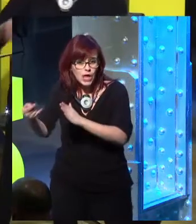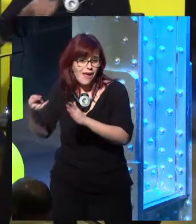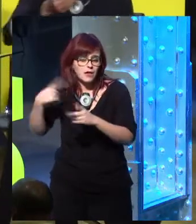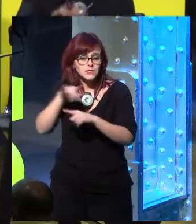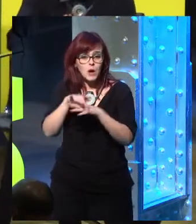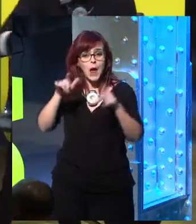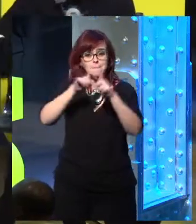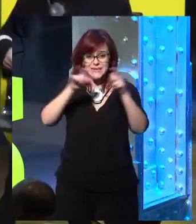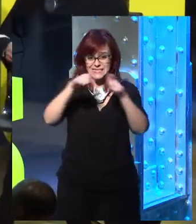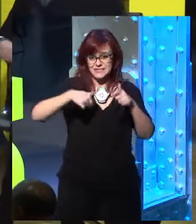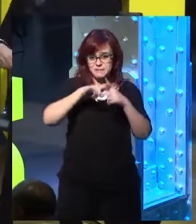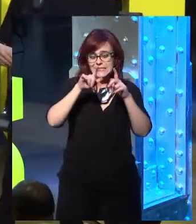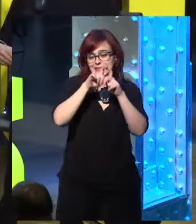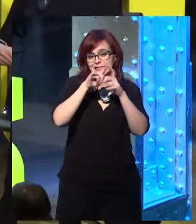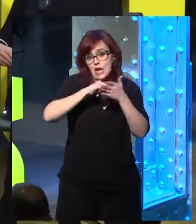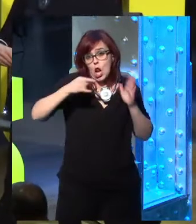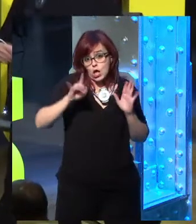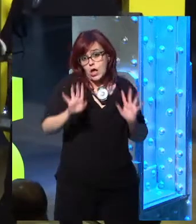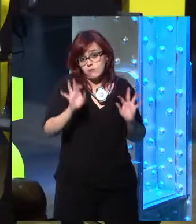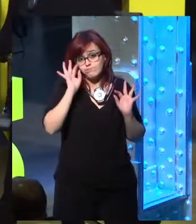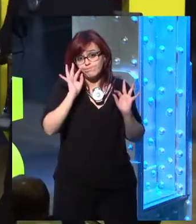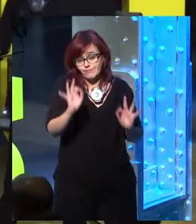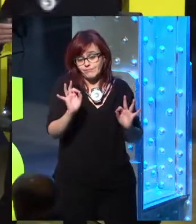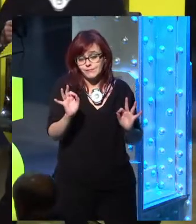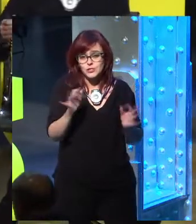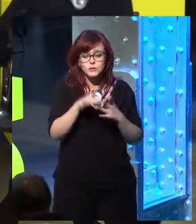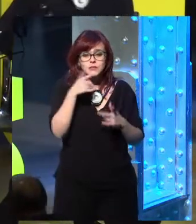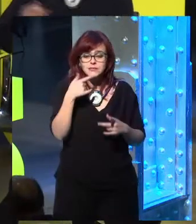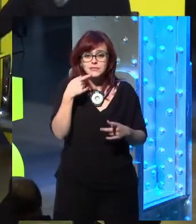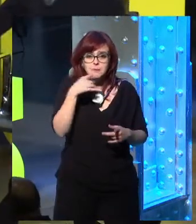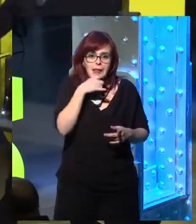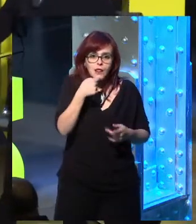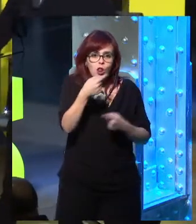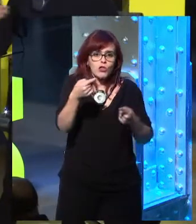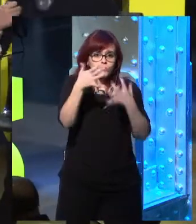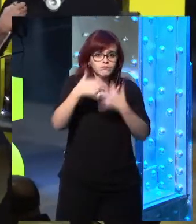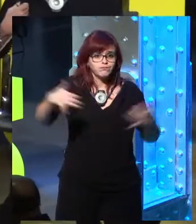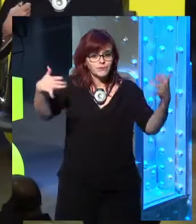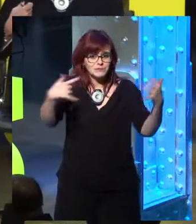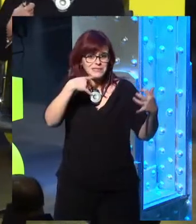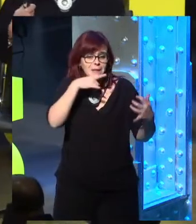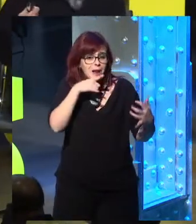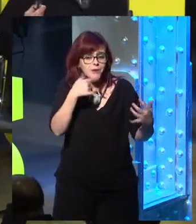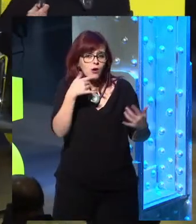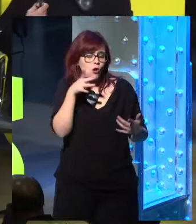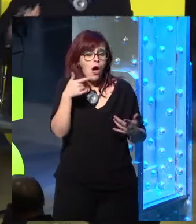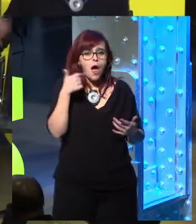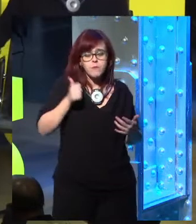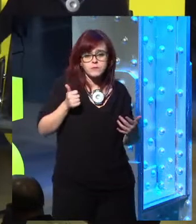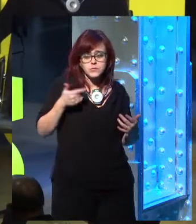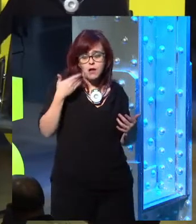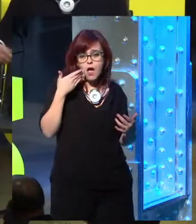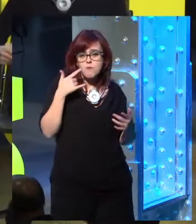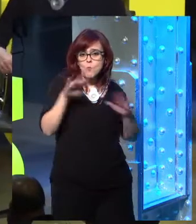I think that we live with technology, are a technological company, you know. Well, I shouldn't say this before this audience, but